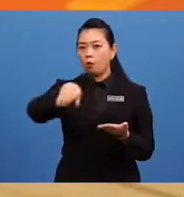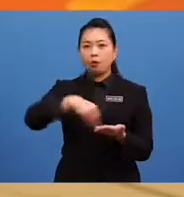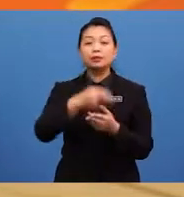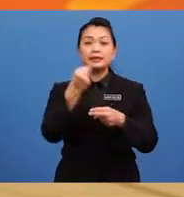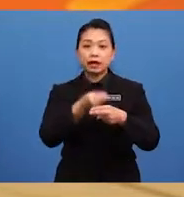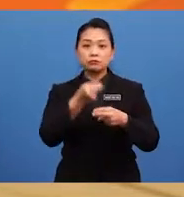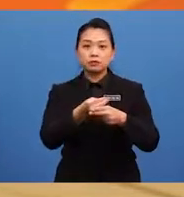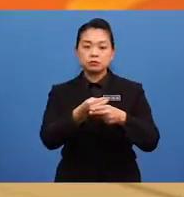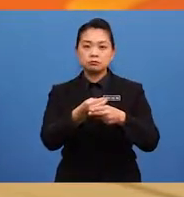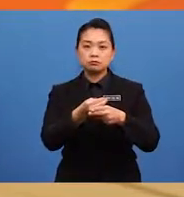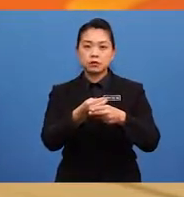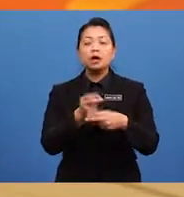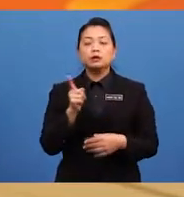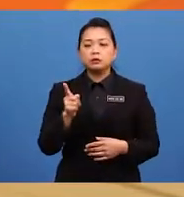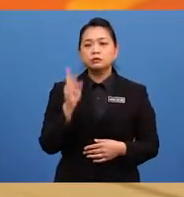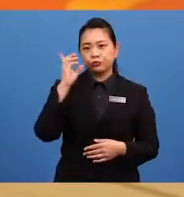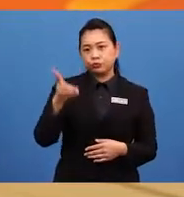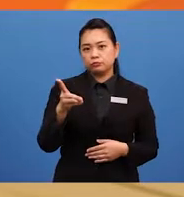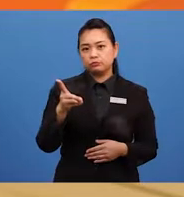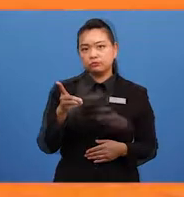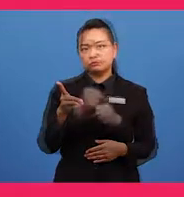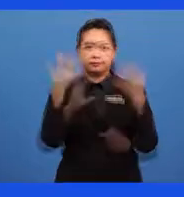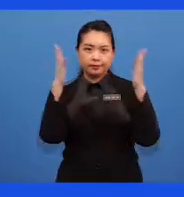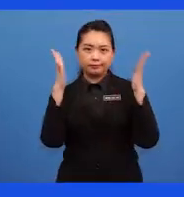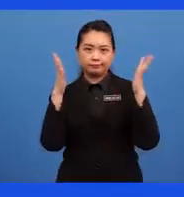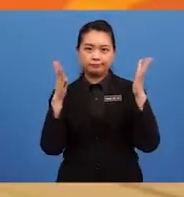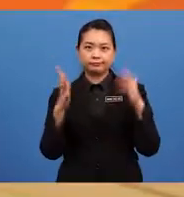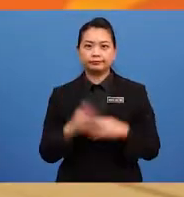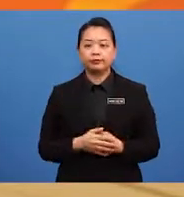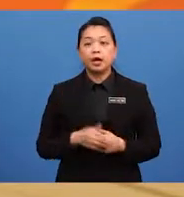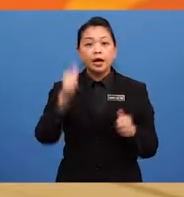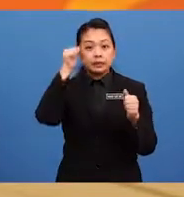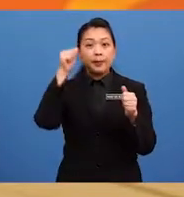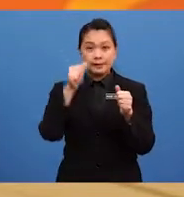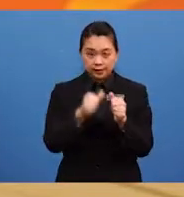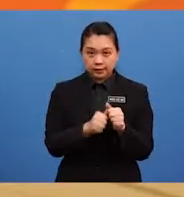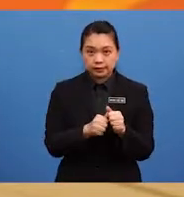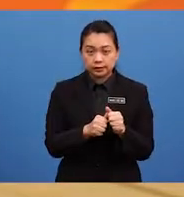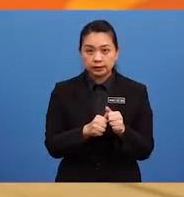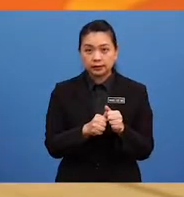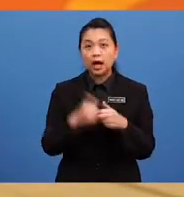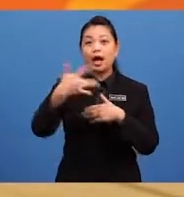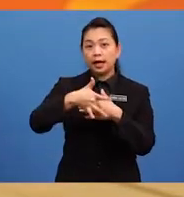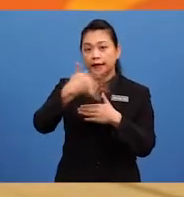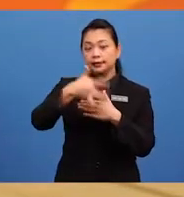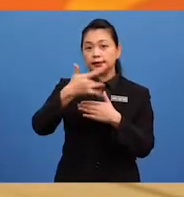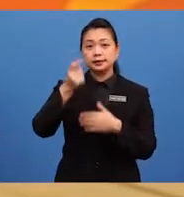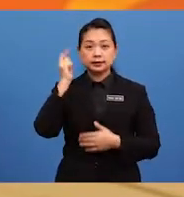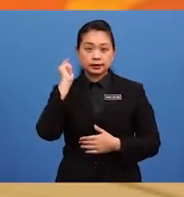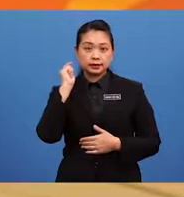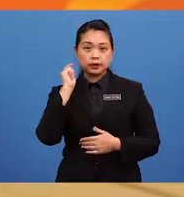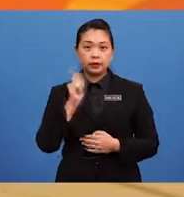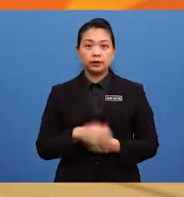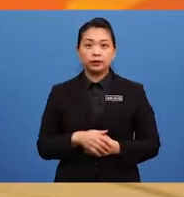Basically, you could say that nouns are everything. Remember, earlier on, we've agreed that